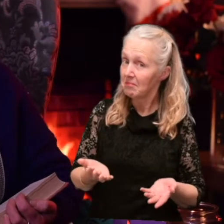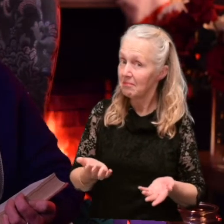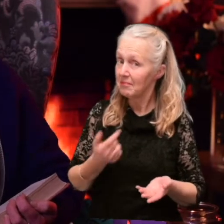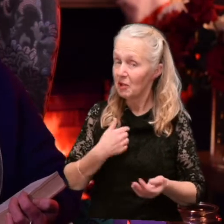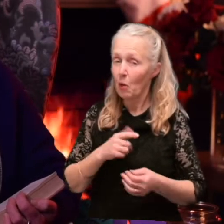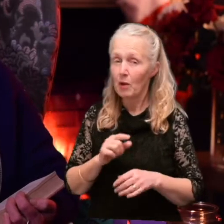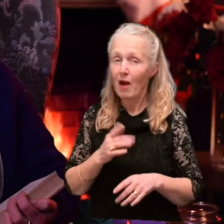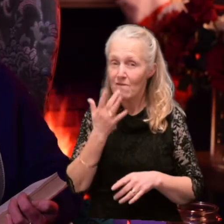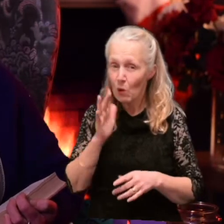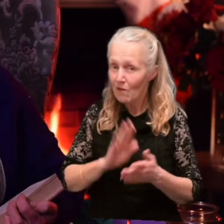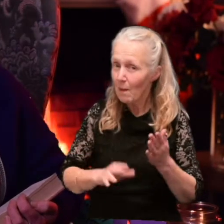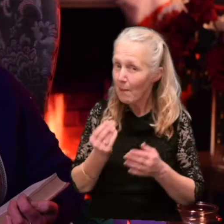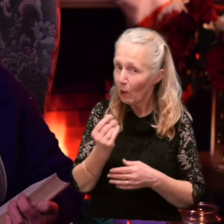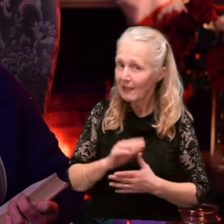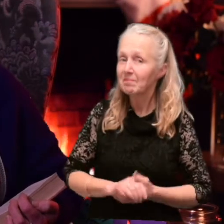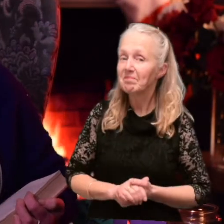That's a relief.